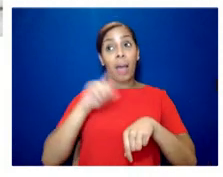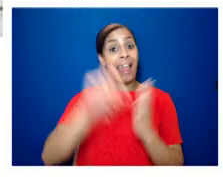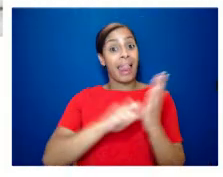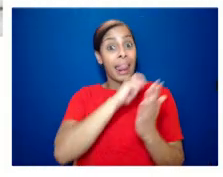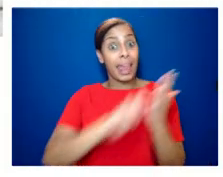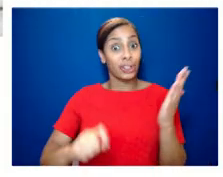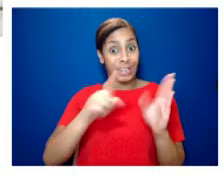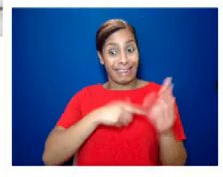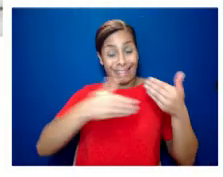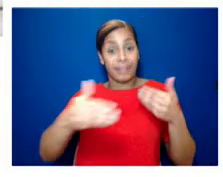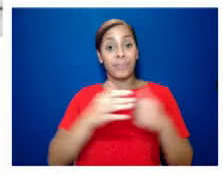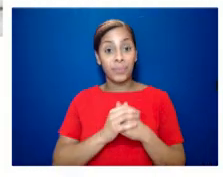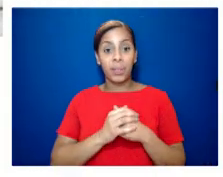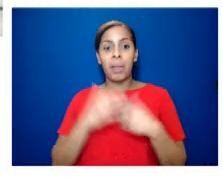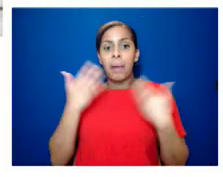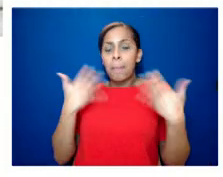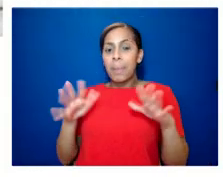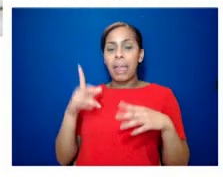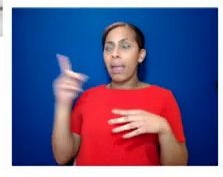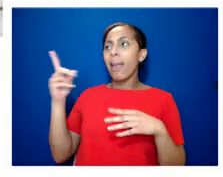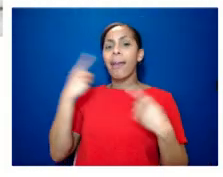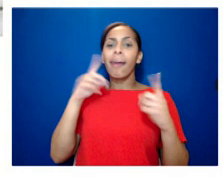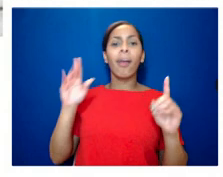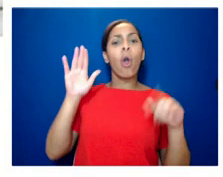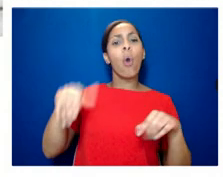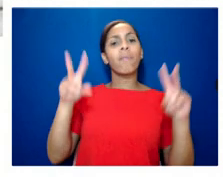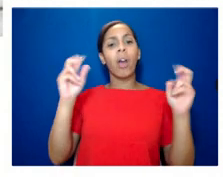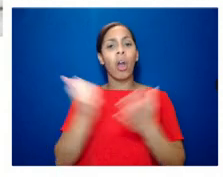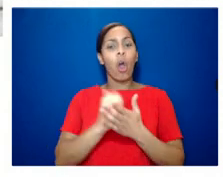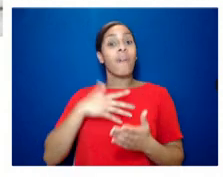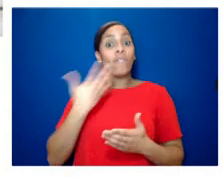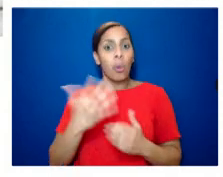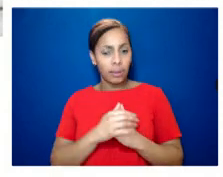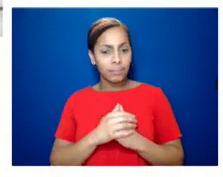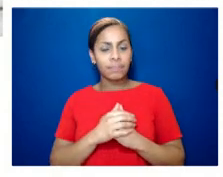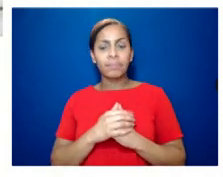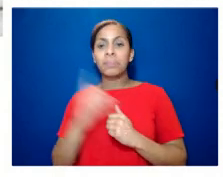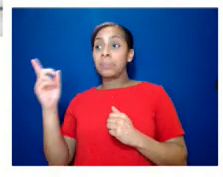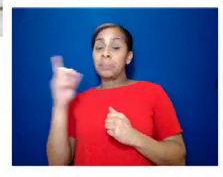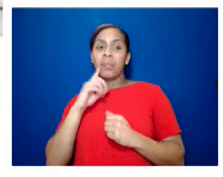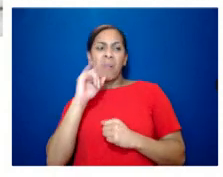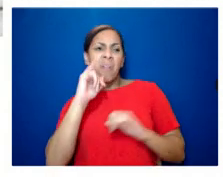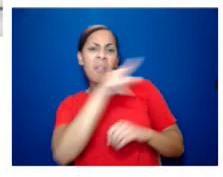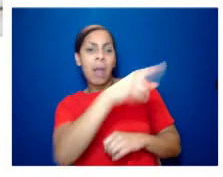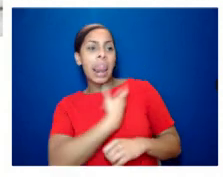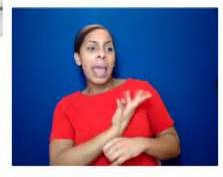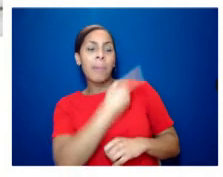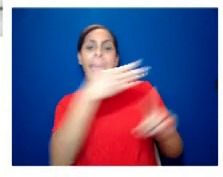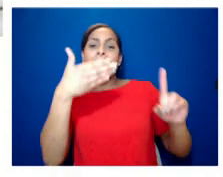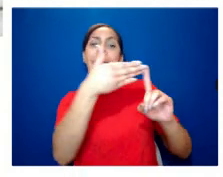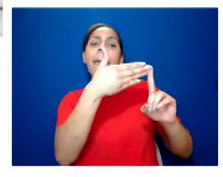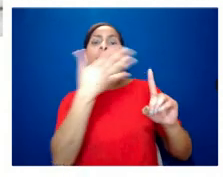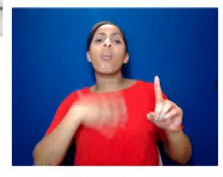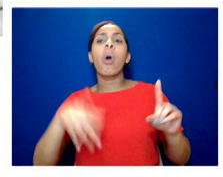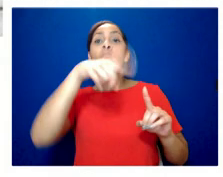as part of their election campaign with posters which warned that labour would wanted to make everyone's children gay so the poster